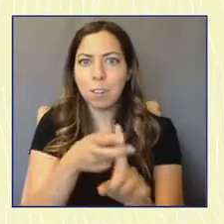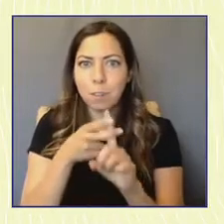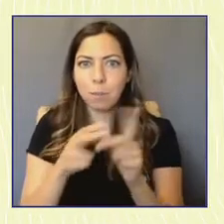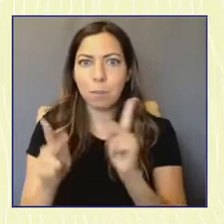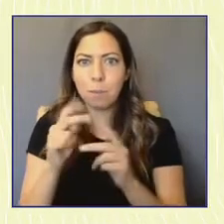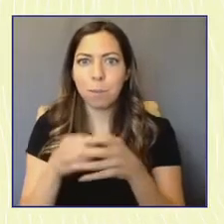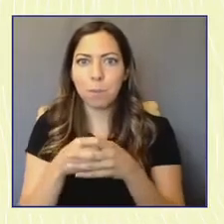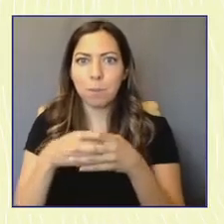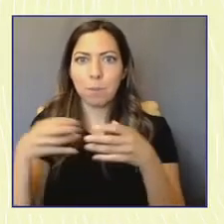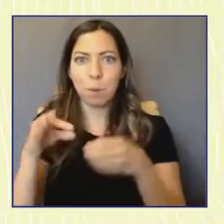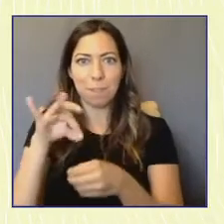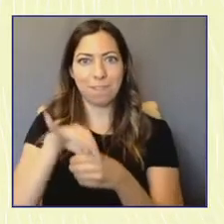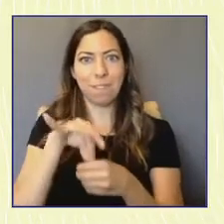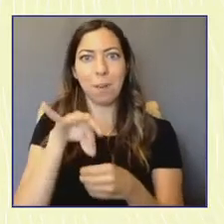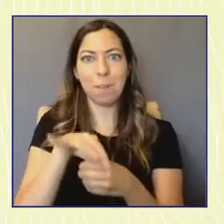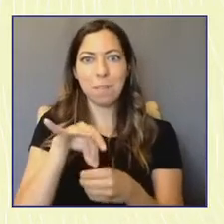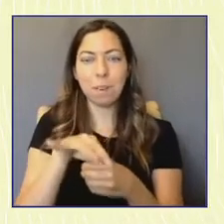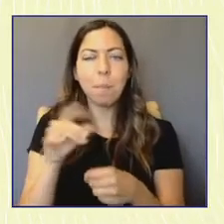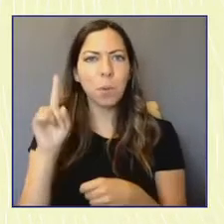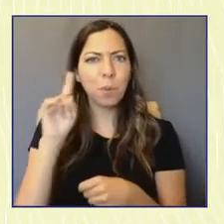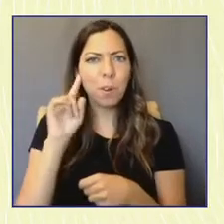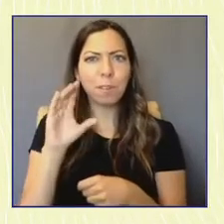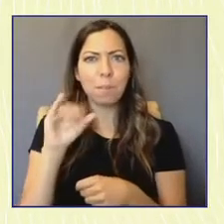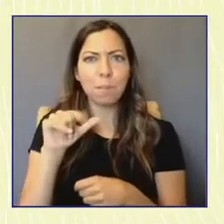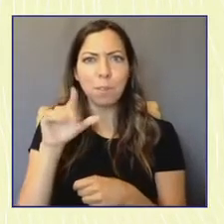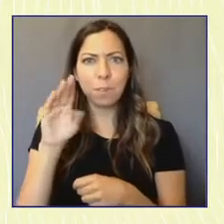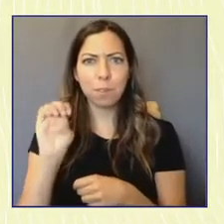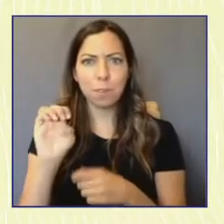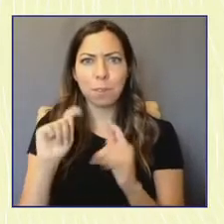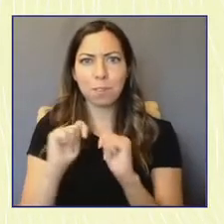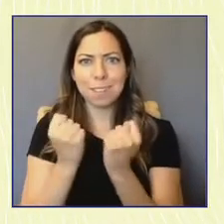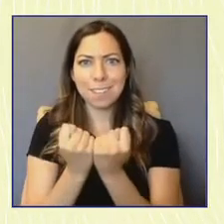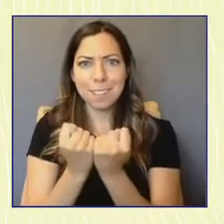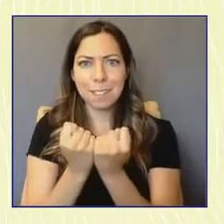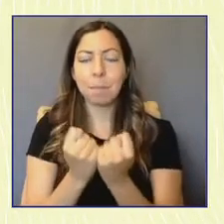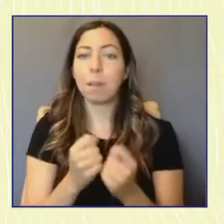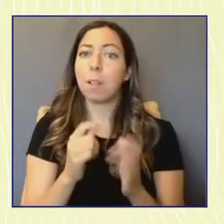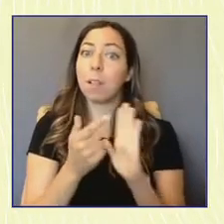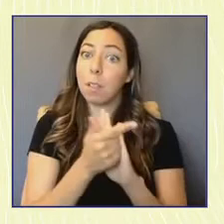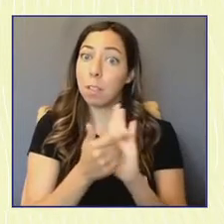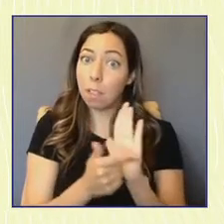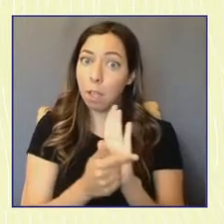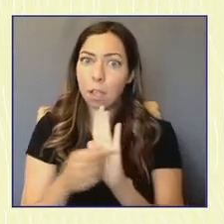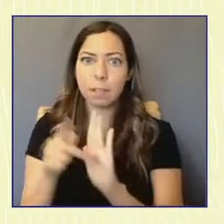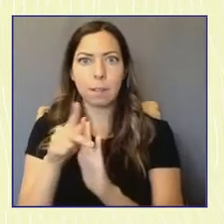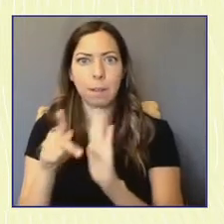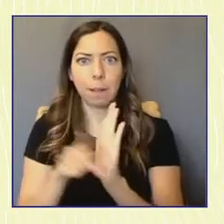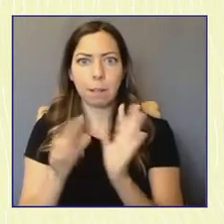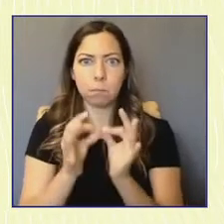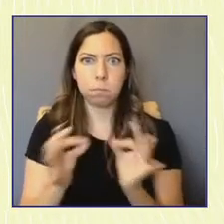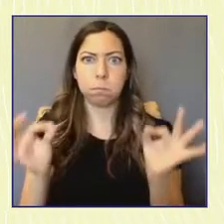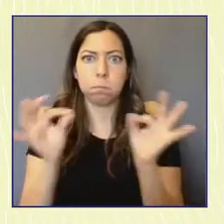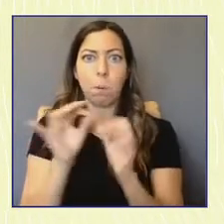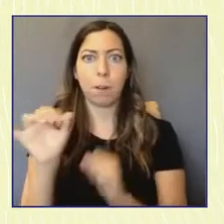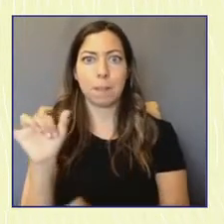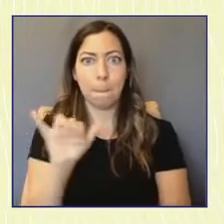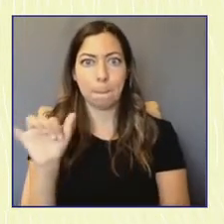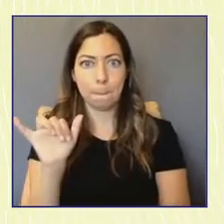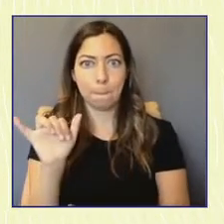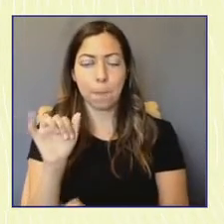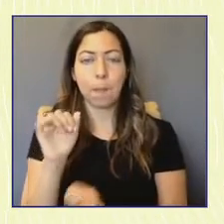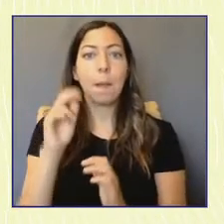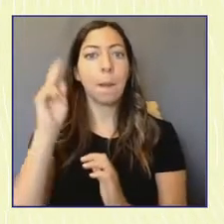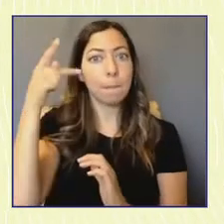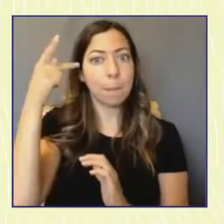as you heard from the CIRCLE team, electoral laws and policies also matter a great deal. And our political leaders at the federal,